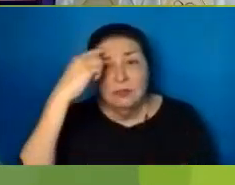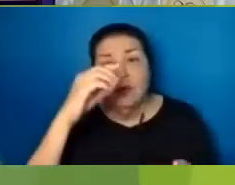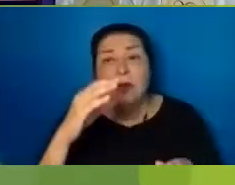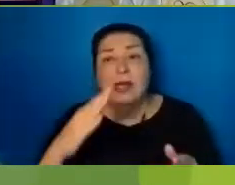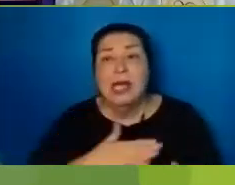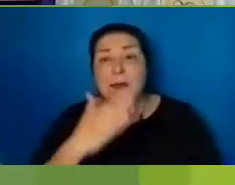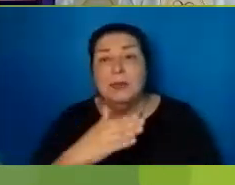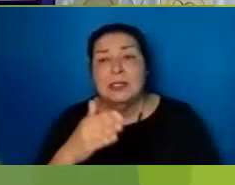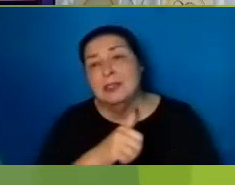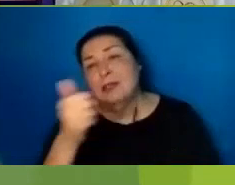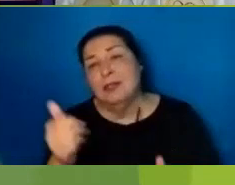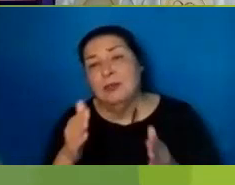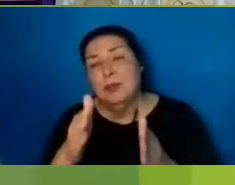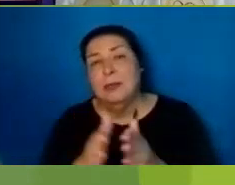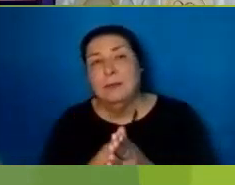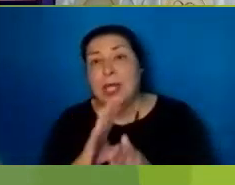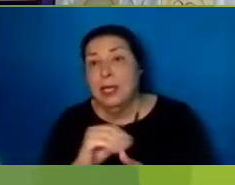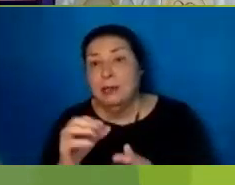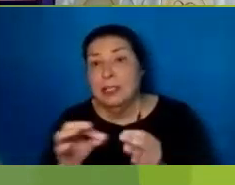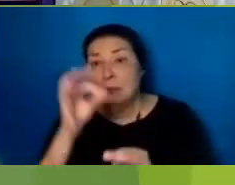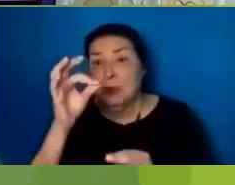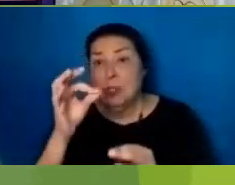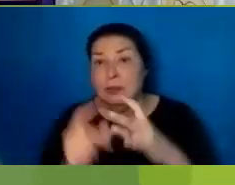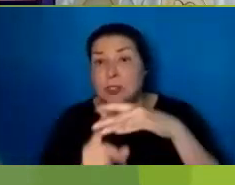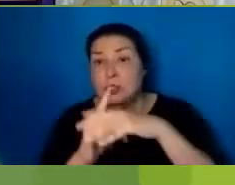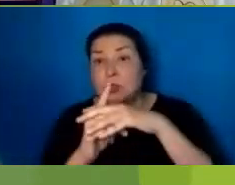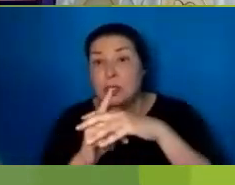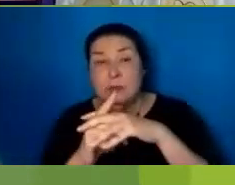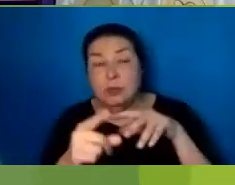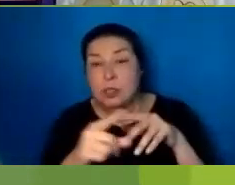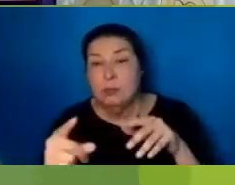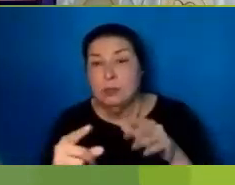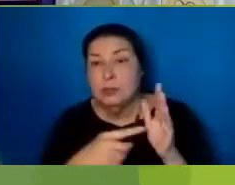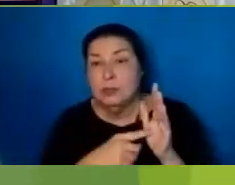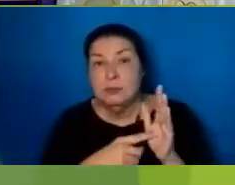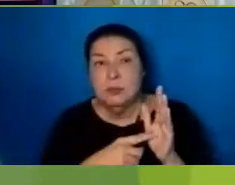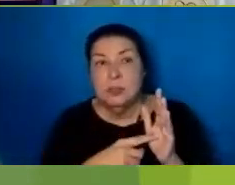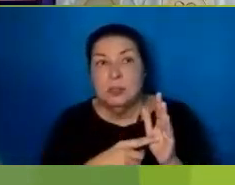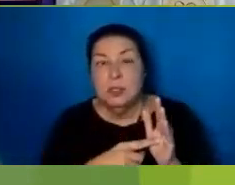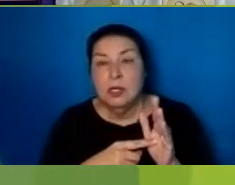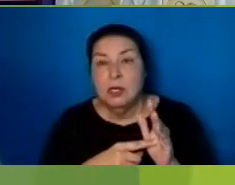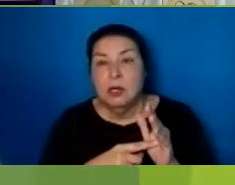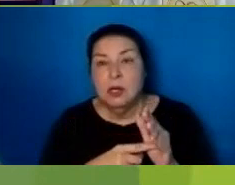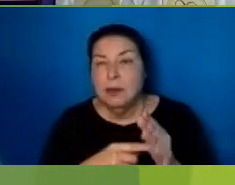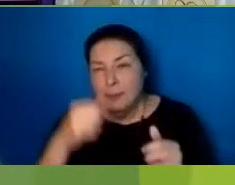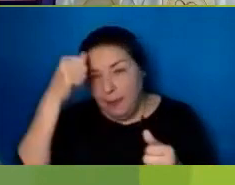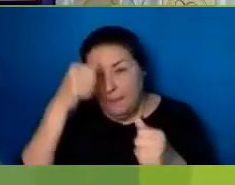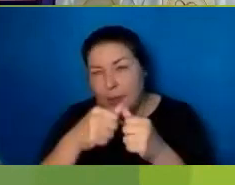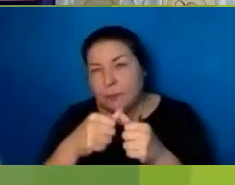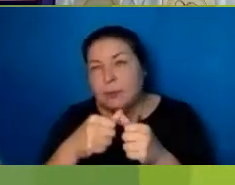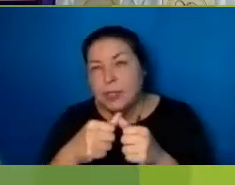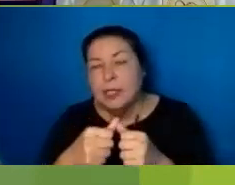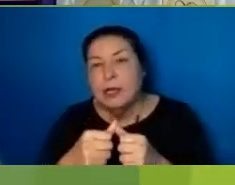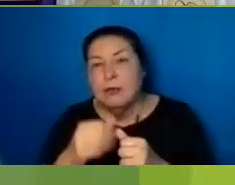And this ghost Appears To them Just a Manifestation Of better Days But that